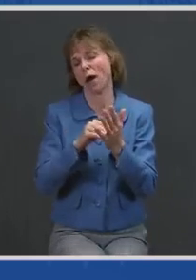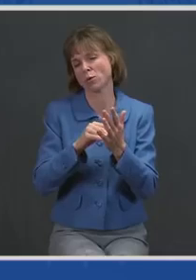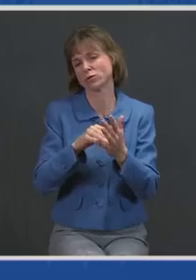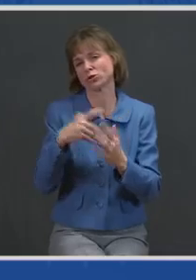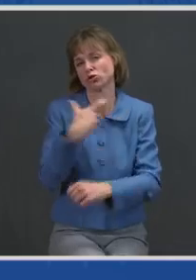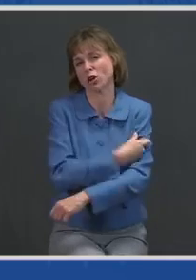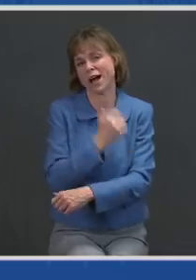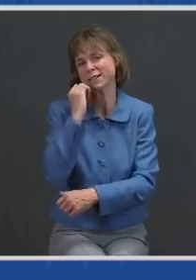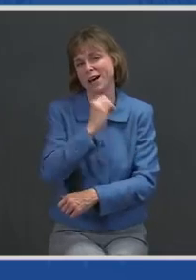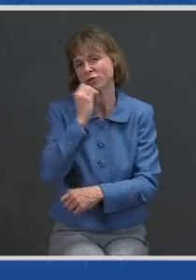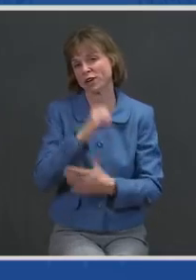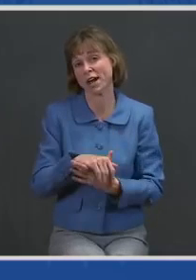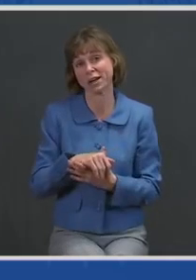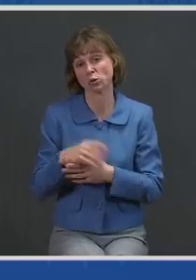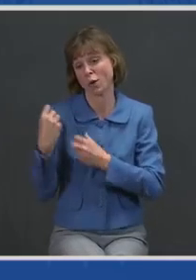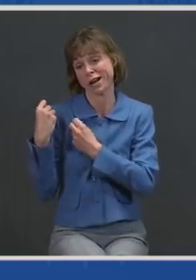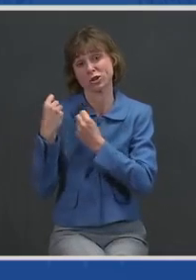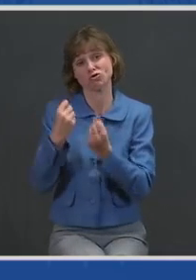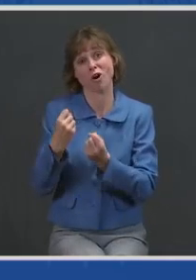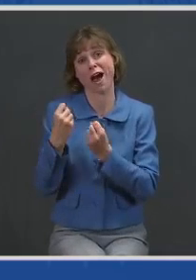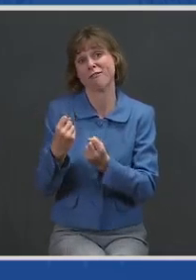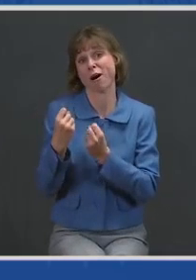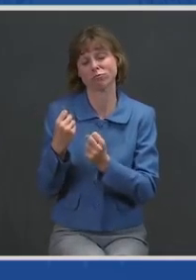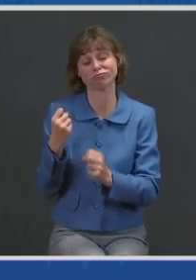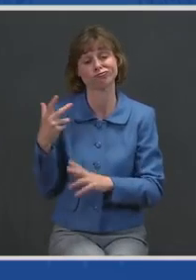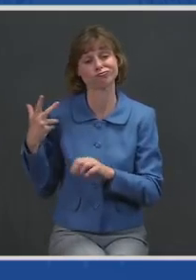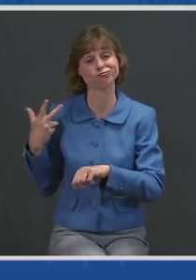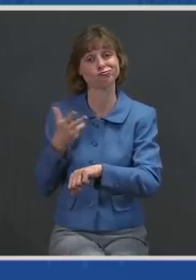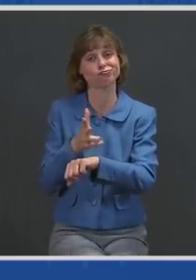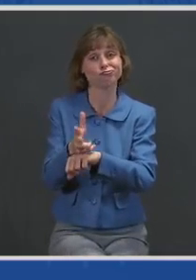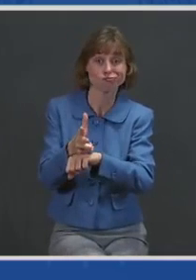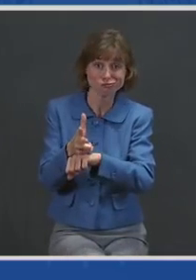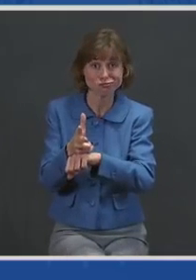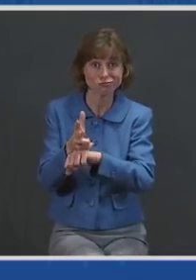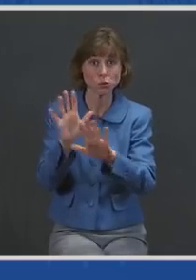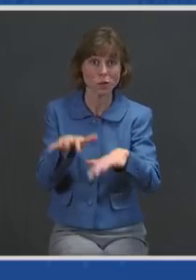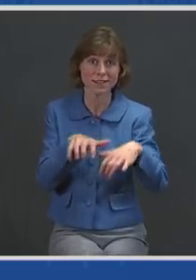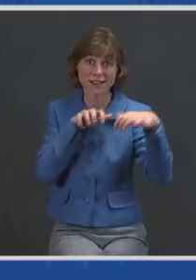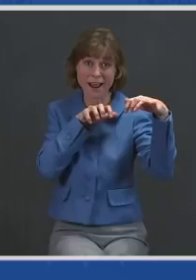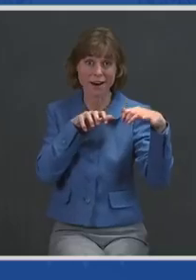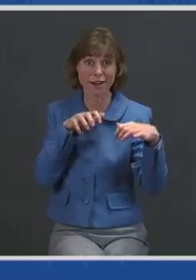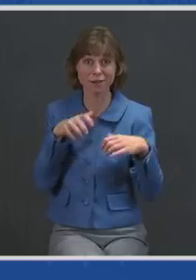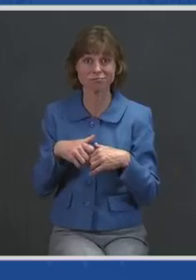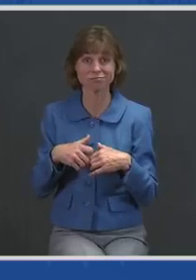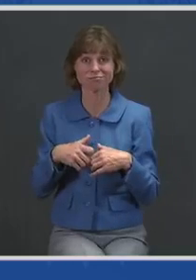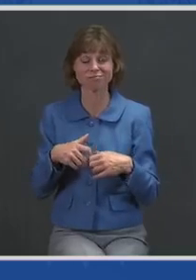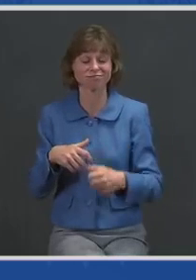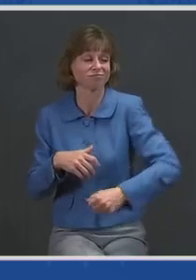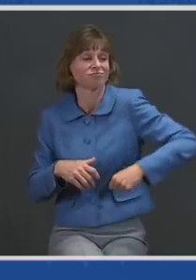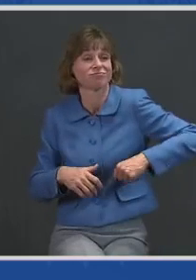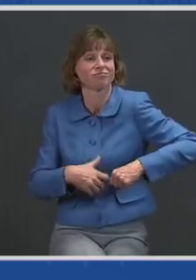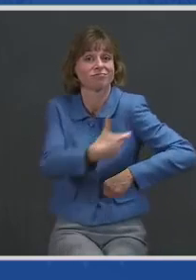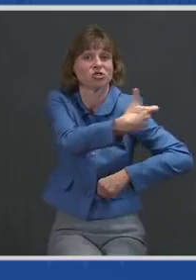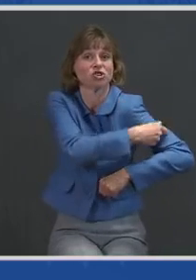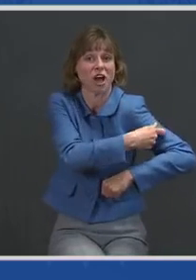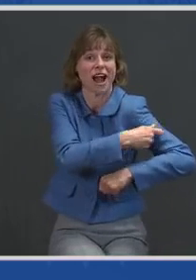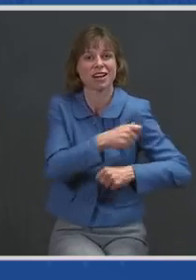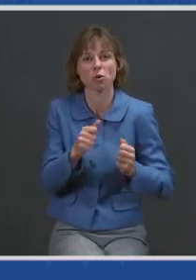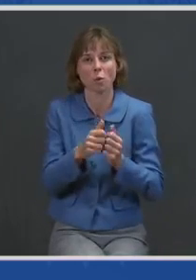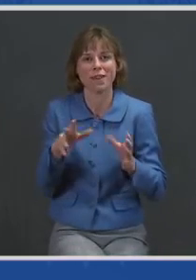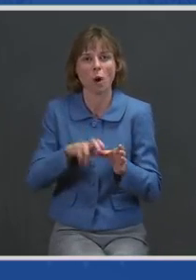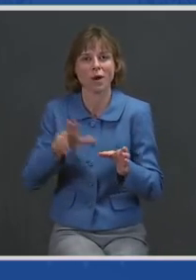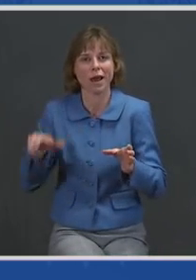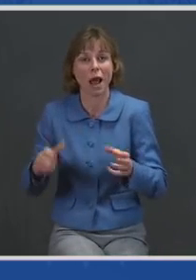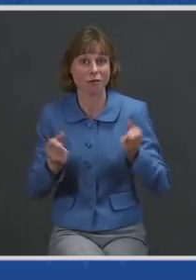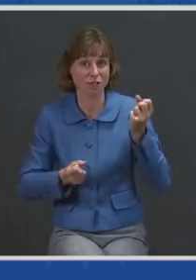You can drive up to a stadium or a large parking lot, get your shot, never leave your car, and drive home in less than